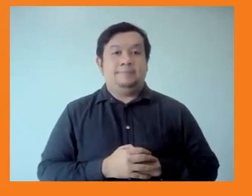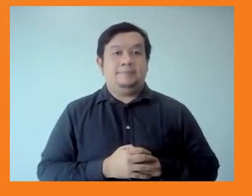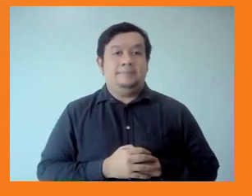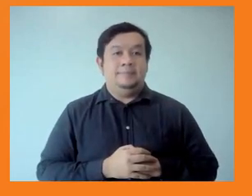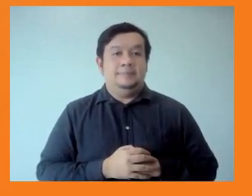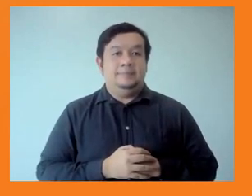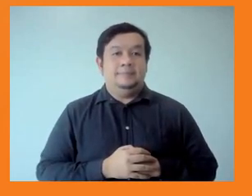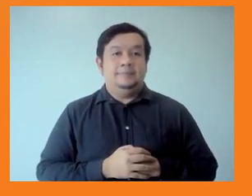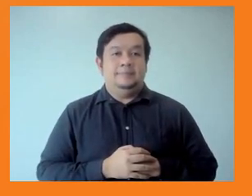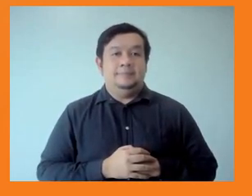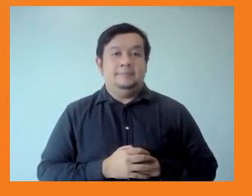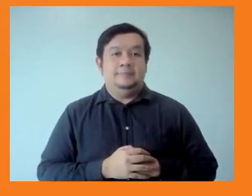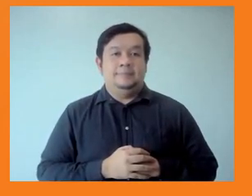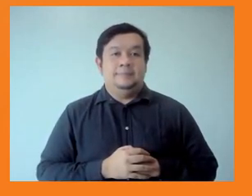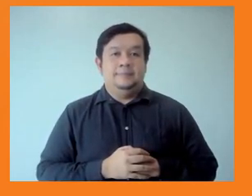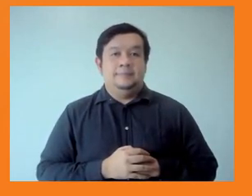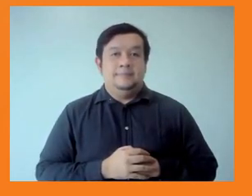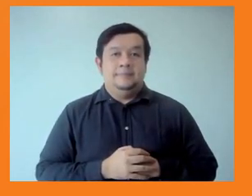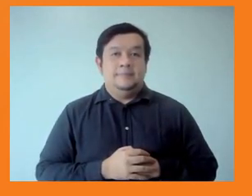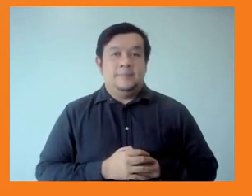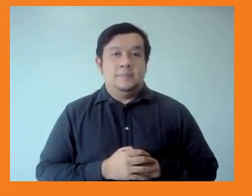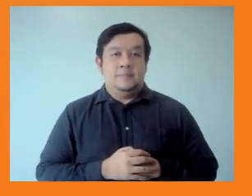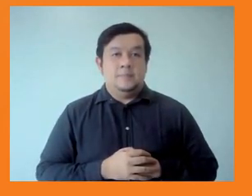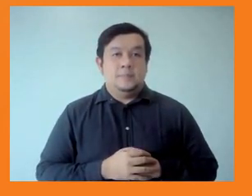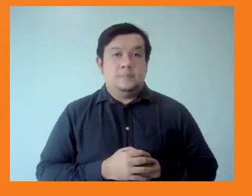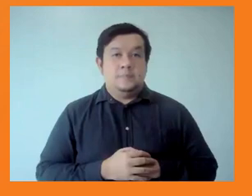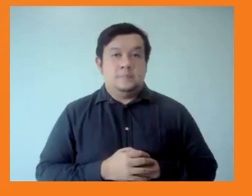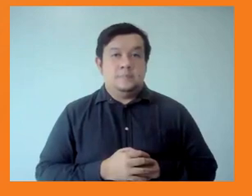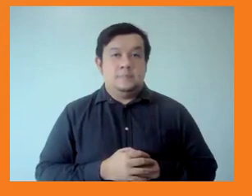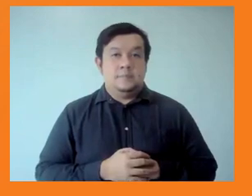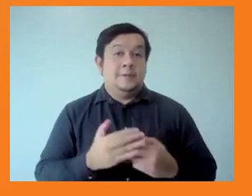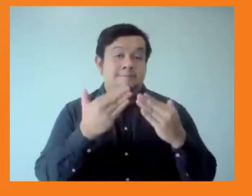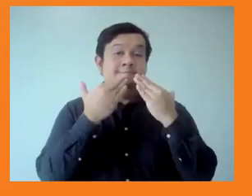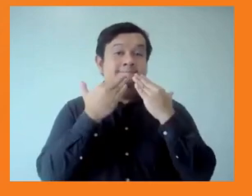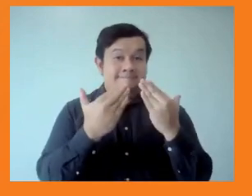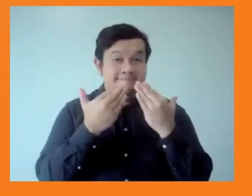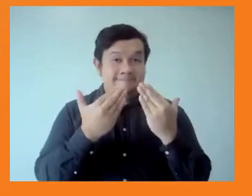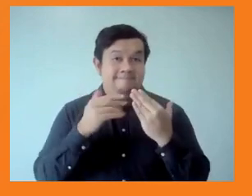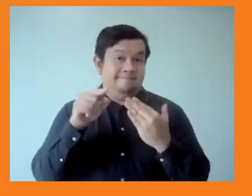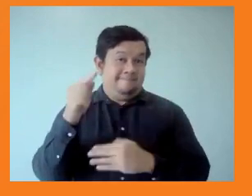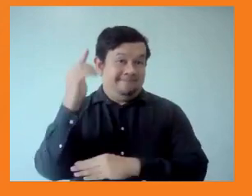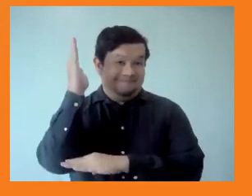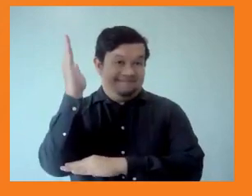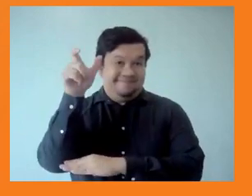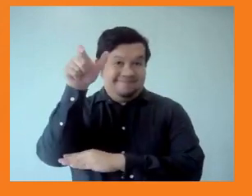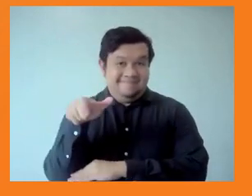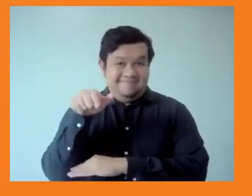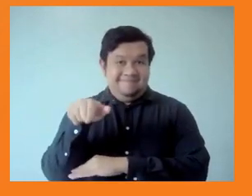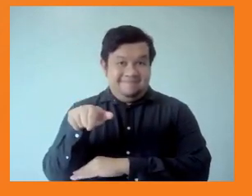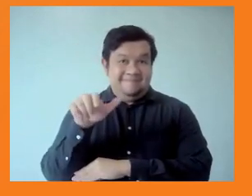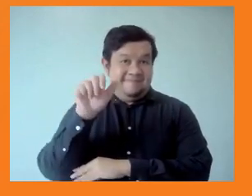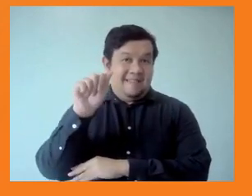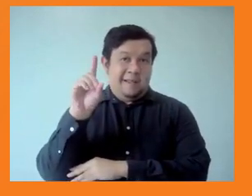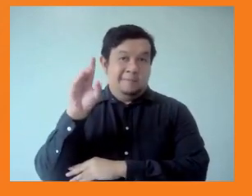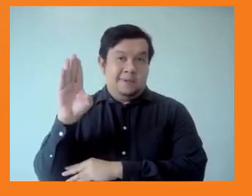Thank you so much, Albert Park, for that really insightful response. Clearly, ADB is a key player in the region and has an